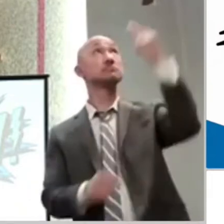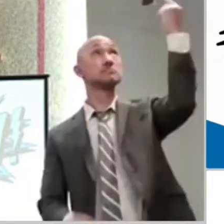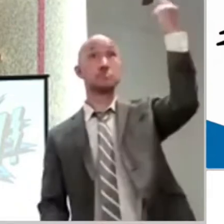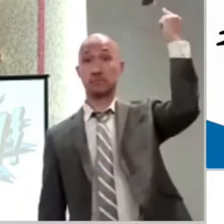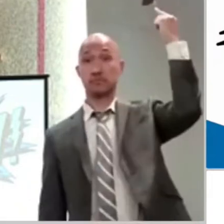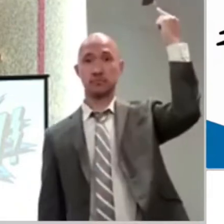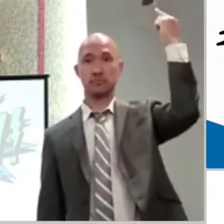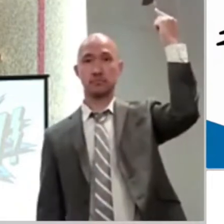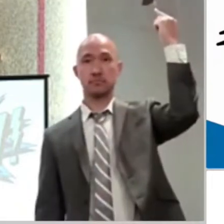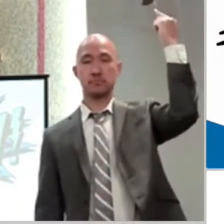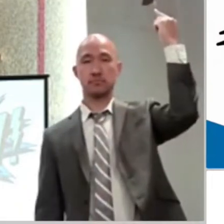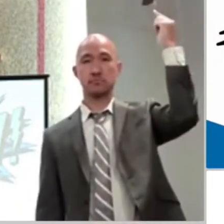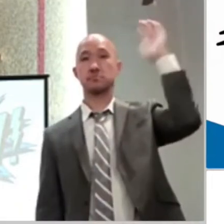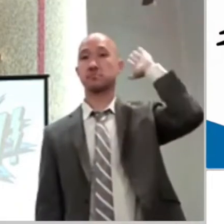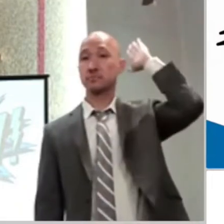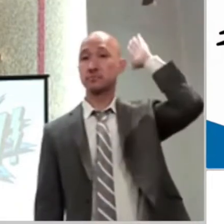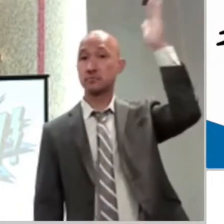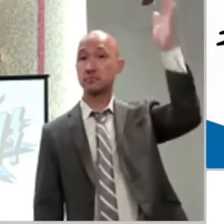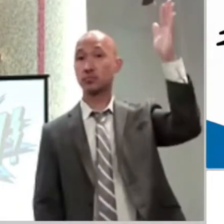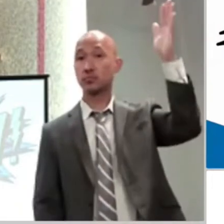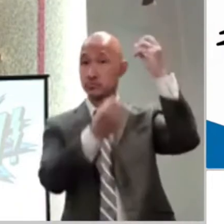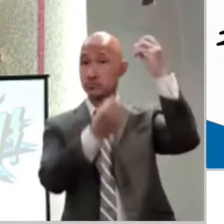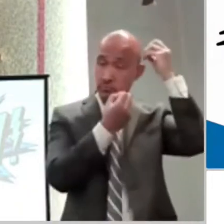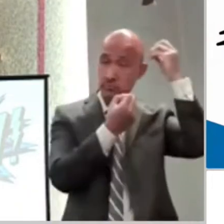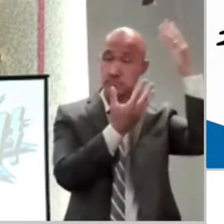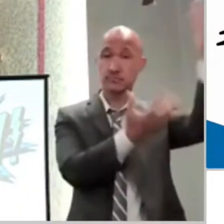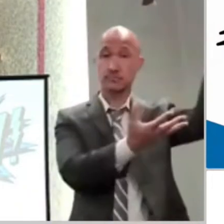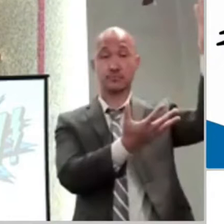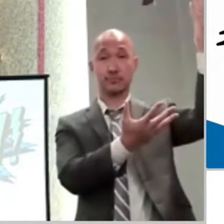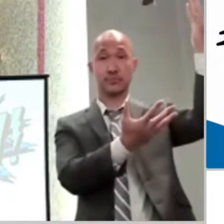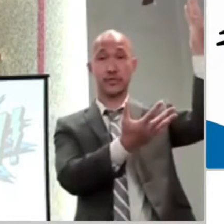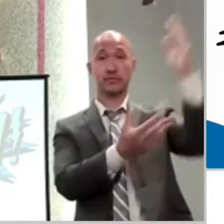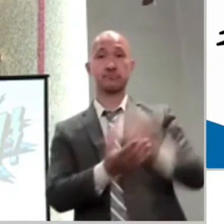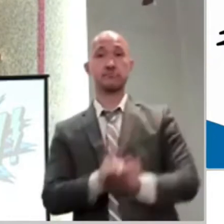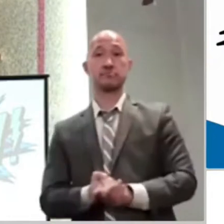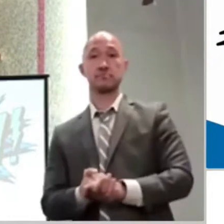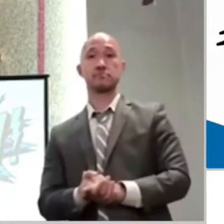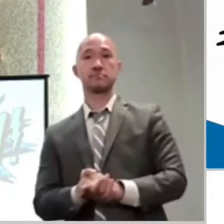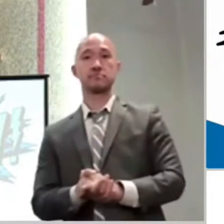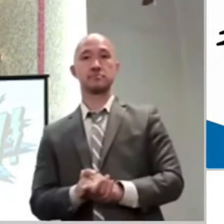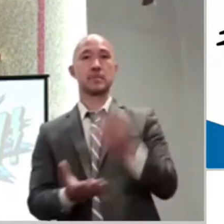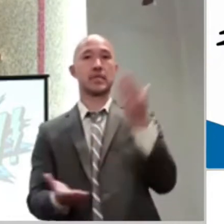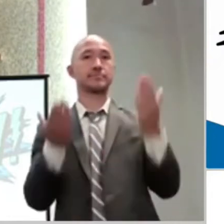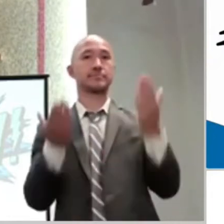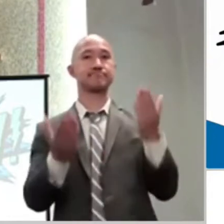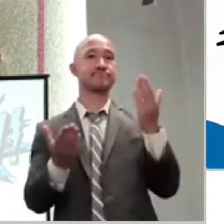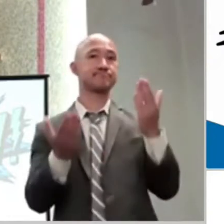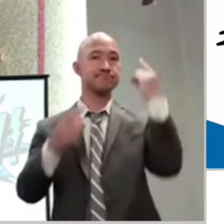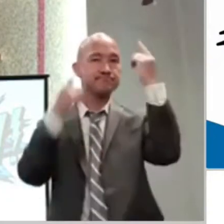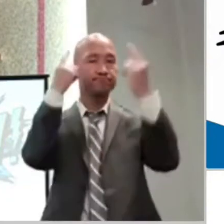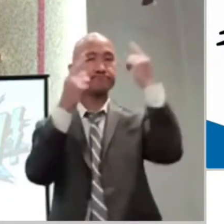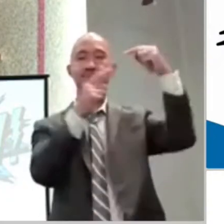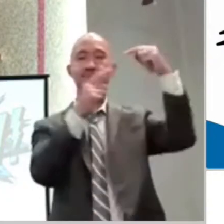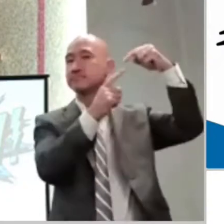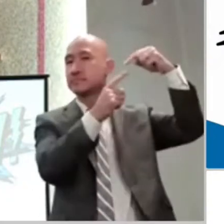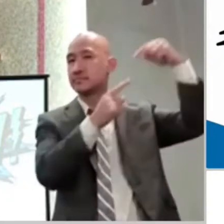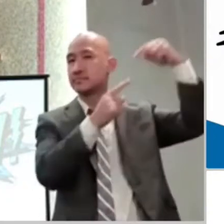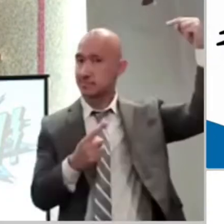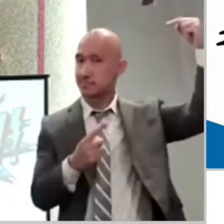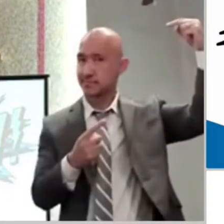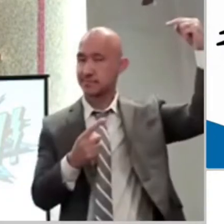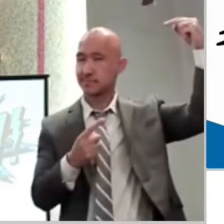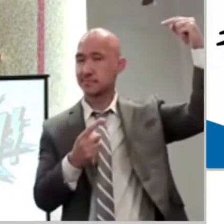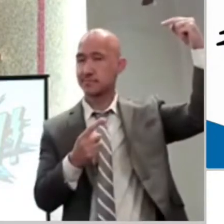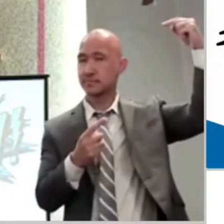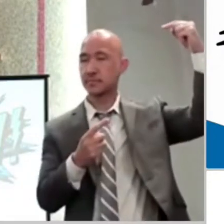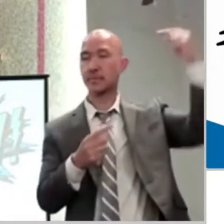with them. That is really one of the best examples of what faith is about. You have assurance of their words because you're